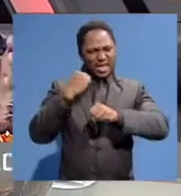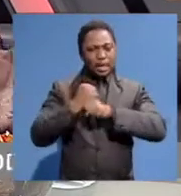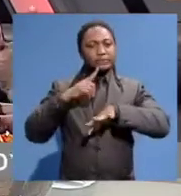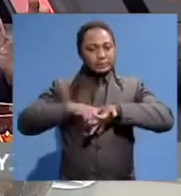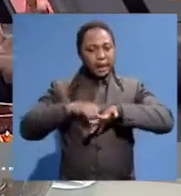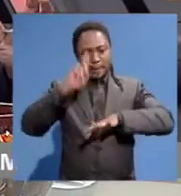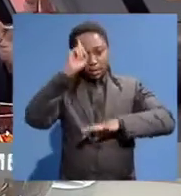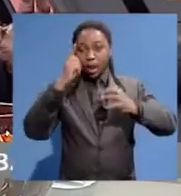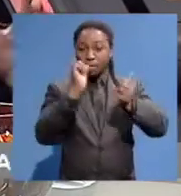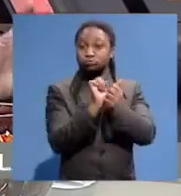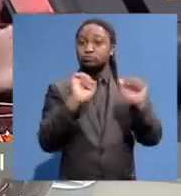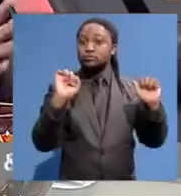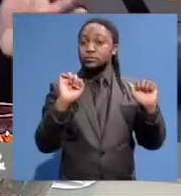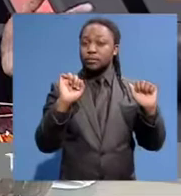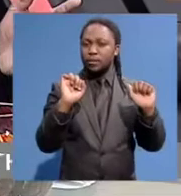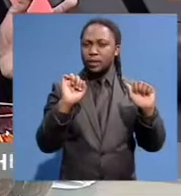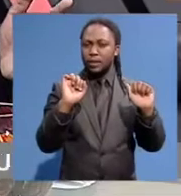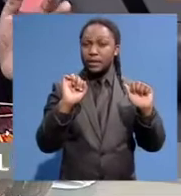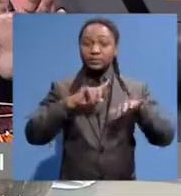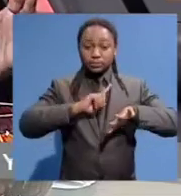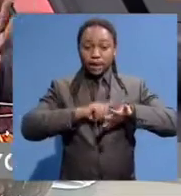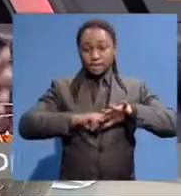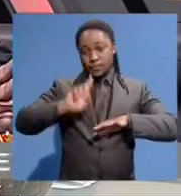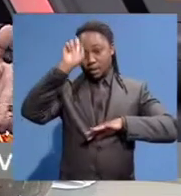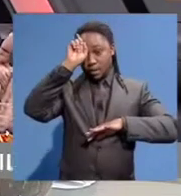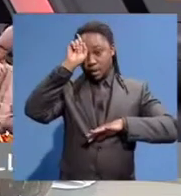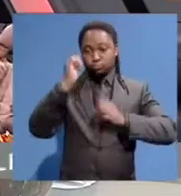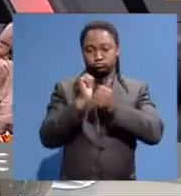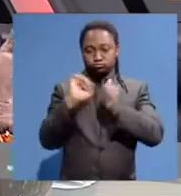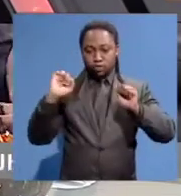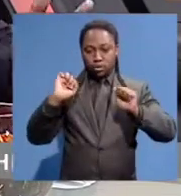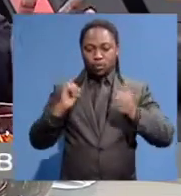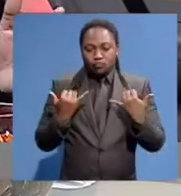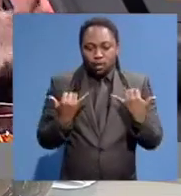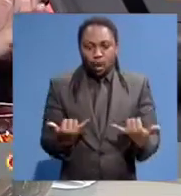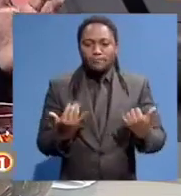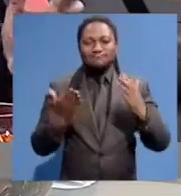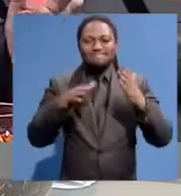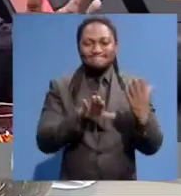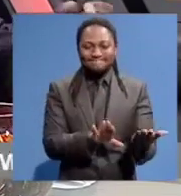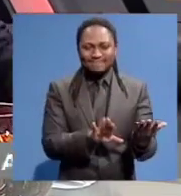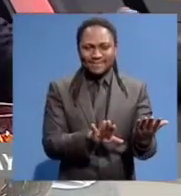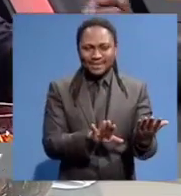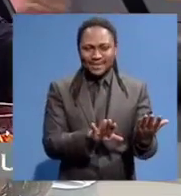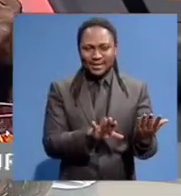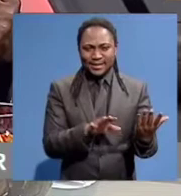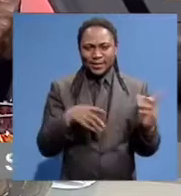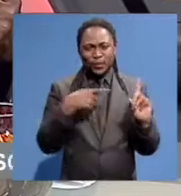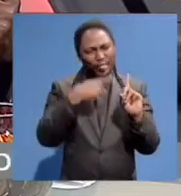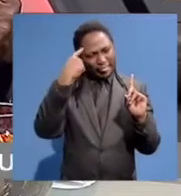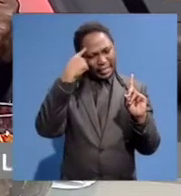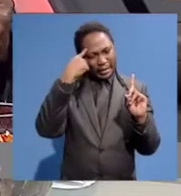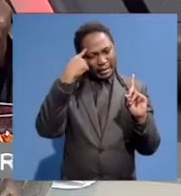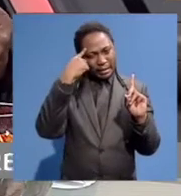was released. Now, looking at that time span to his passing now, what do you believe you would have gained